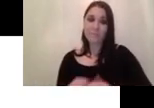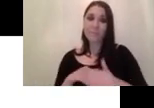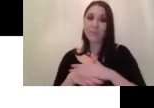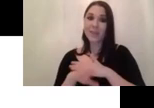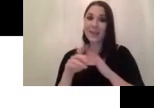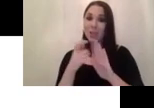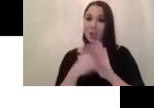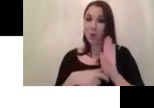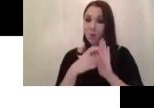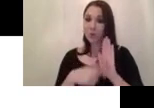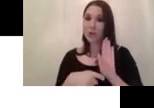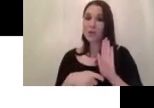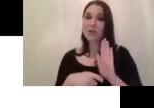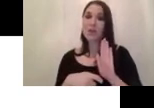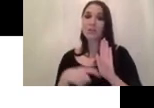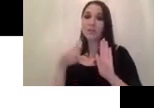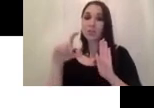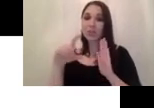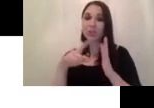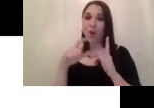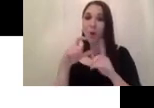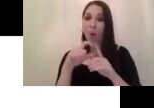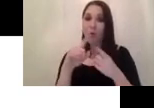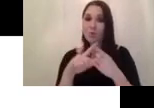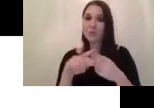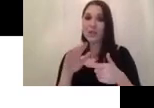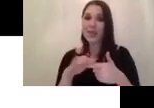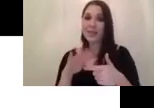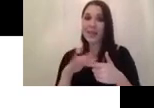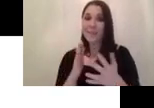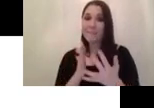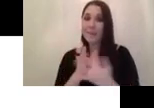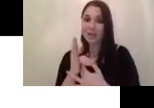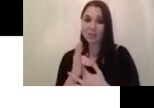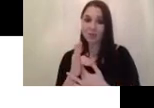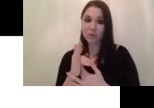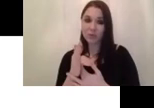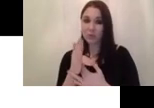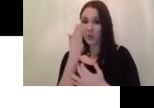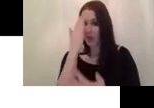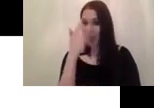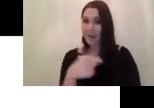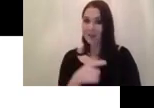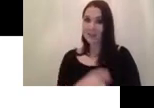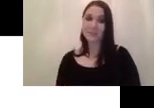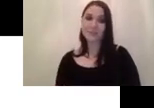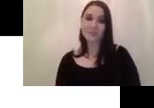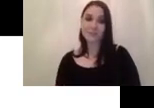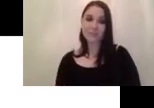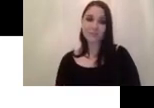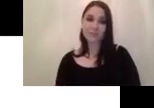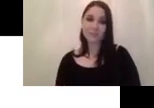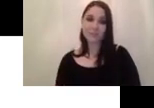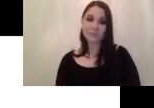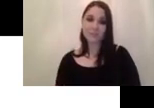then this features are passed through the feature pyramid and then you pass through to the head and then in the regression